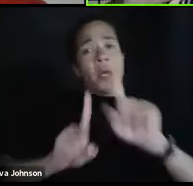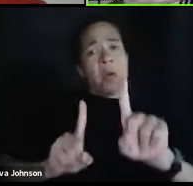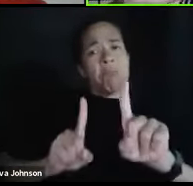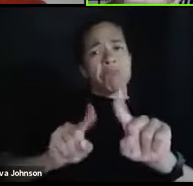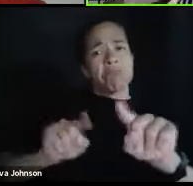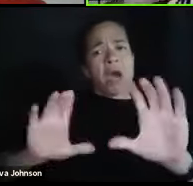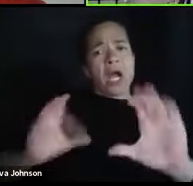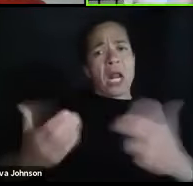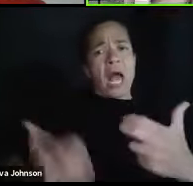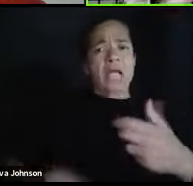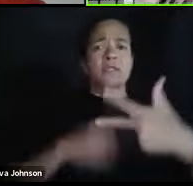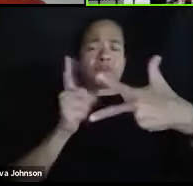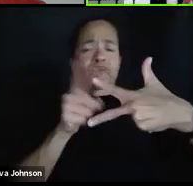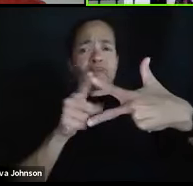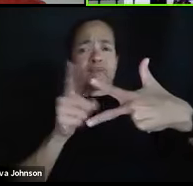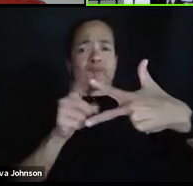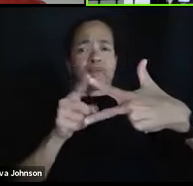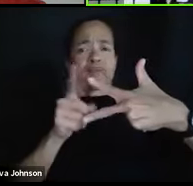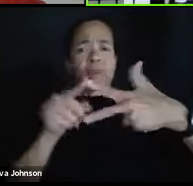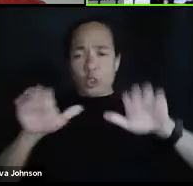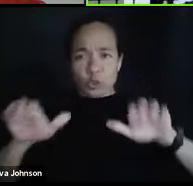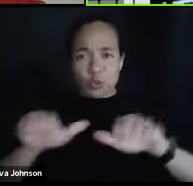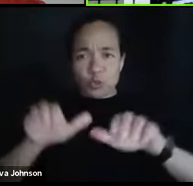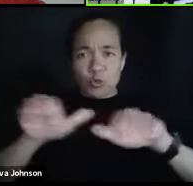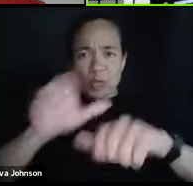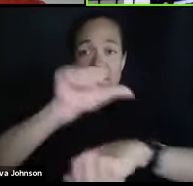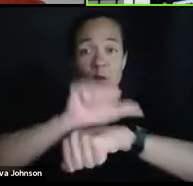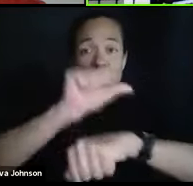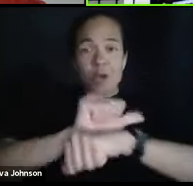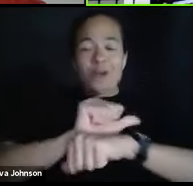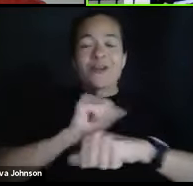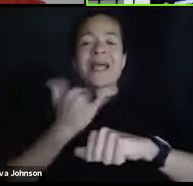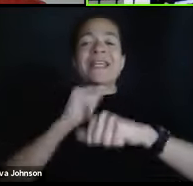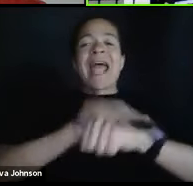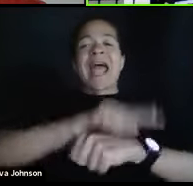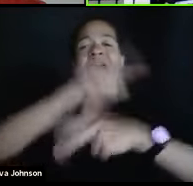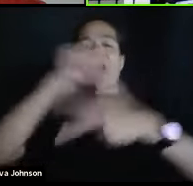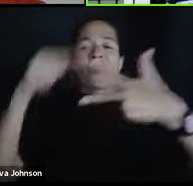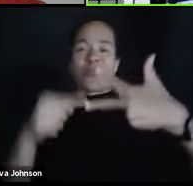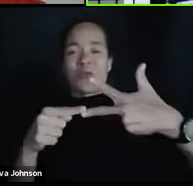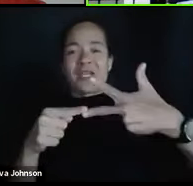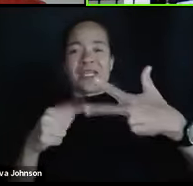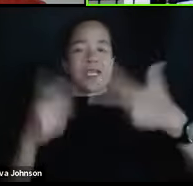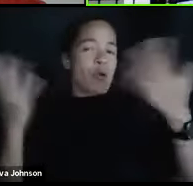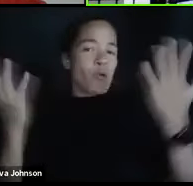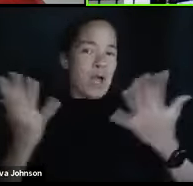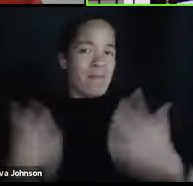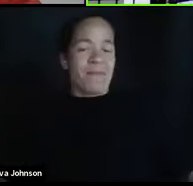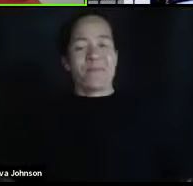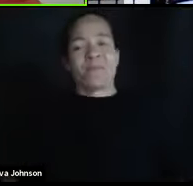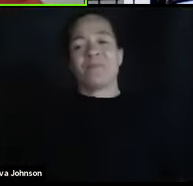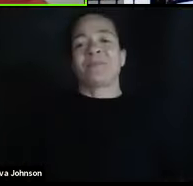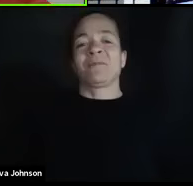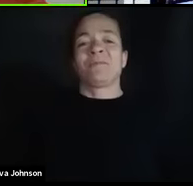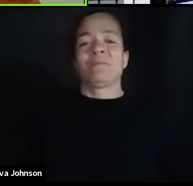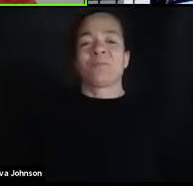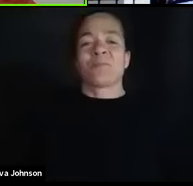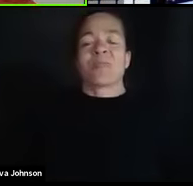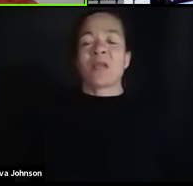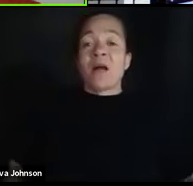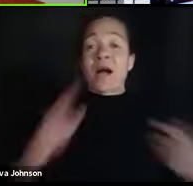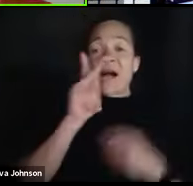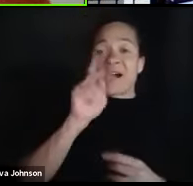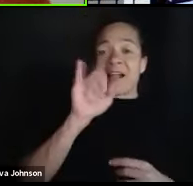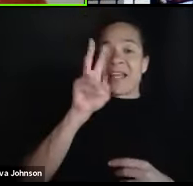Number two is doing the work. And what is number three? All right, everybody. Dr. Ross is